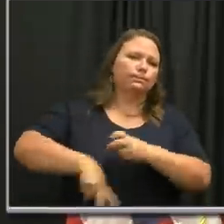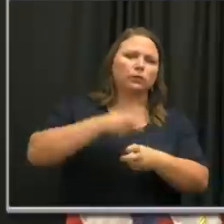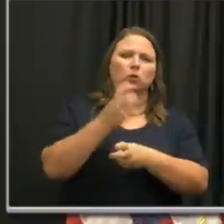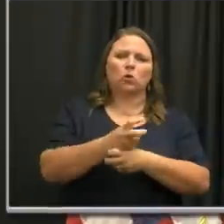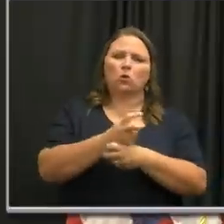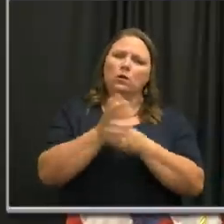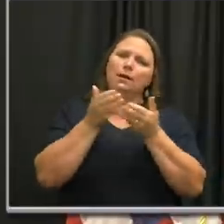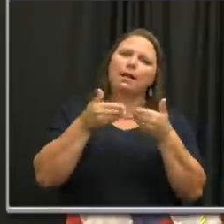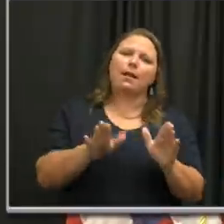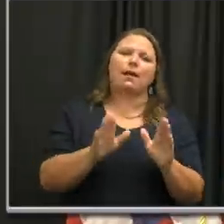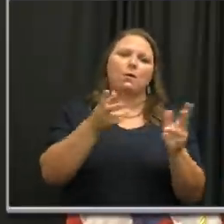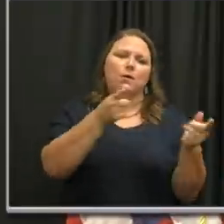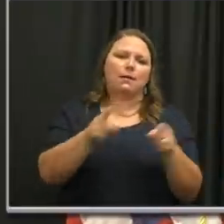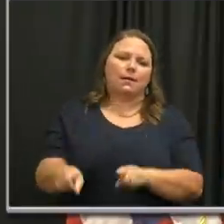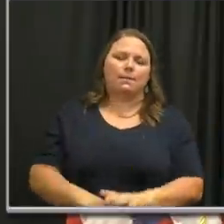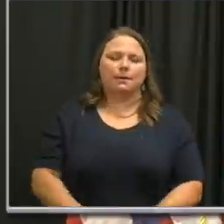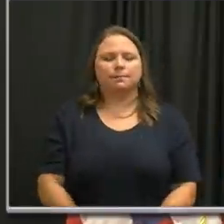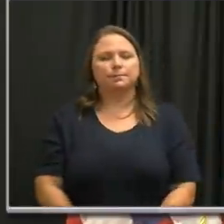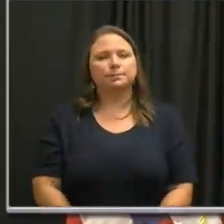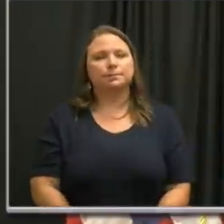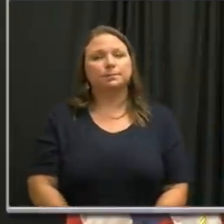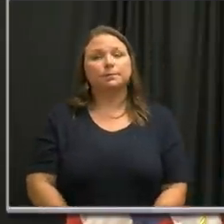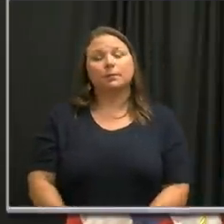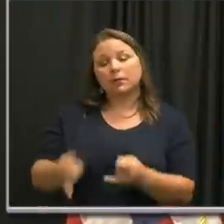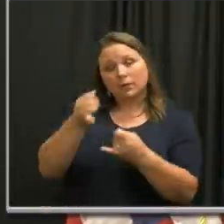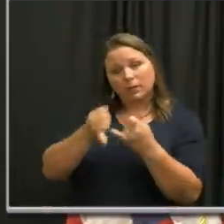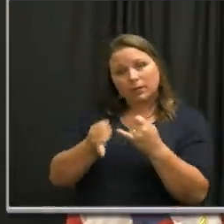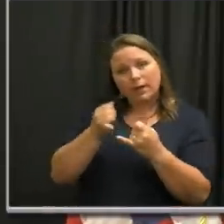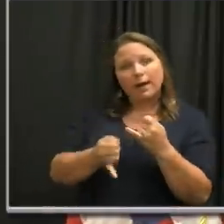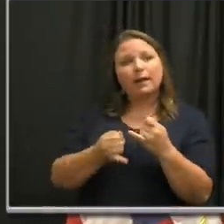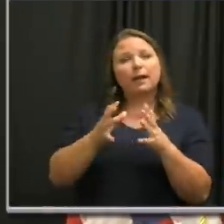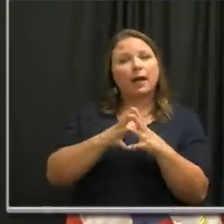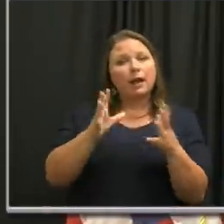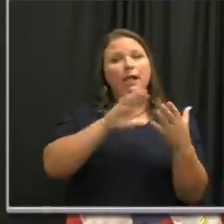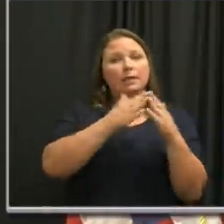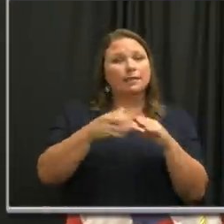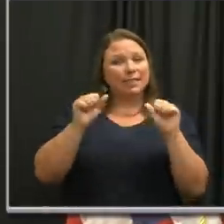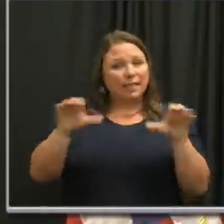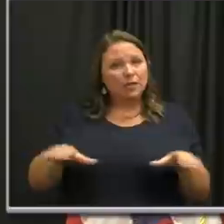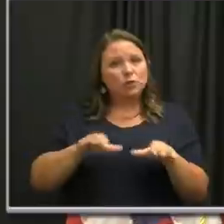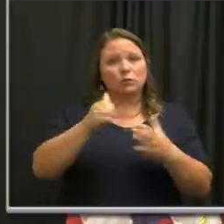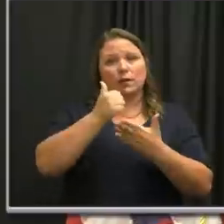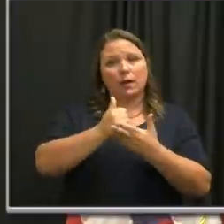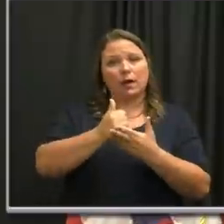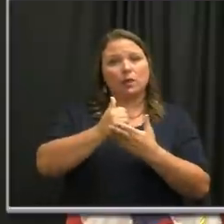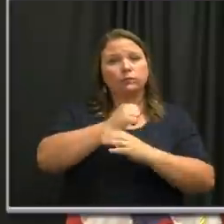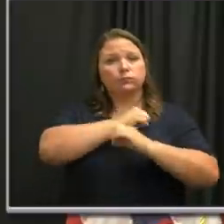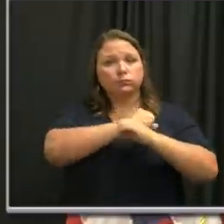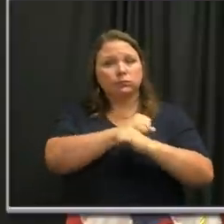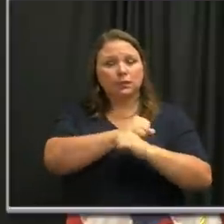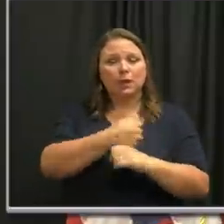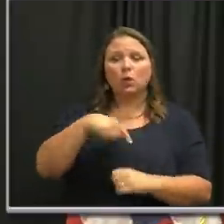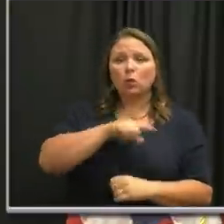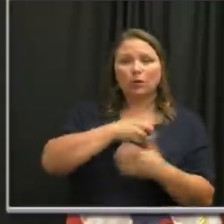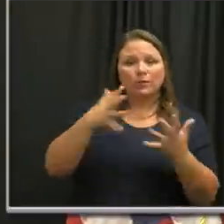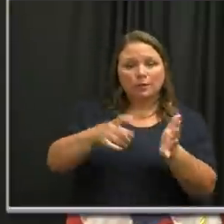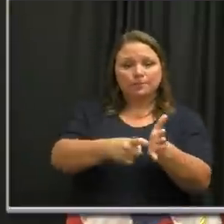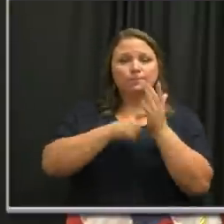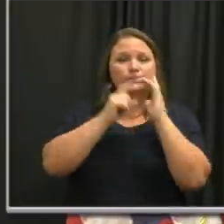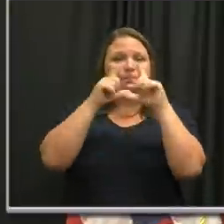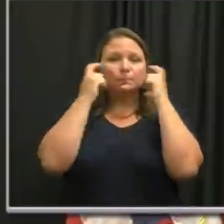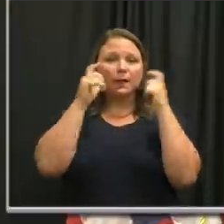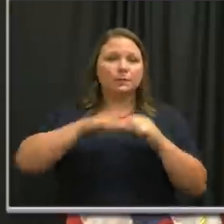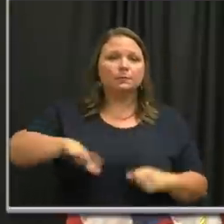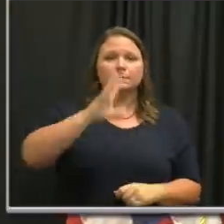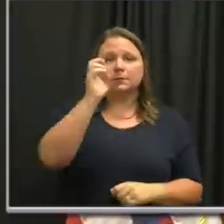this to happen. Now, finally, there is a lot the city can do to fight this virus. We have mandated masks in